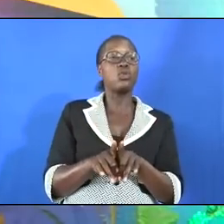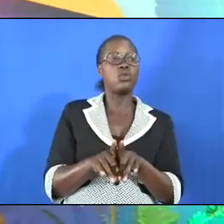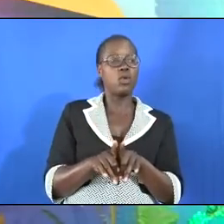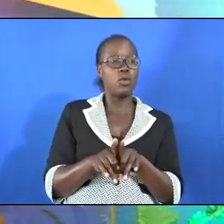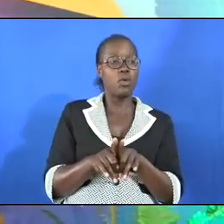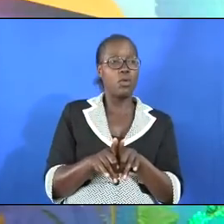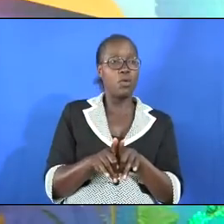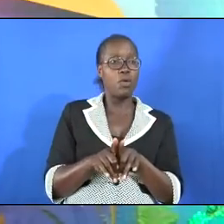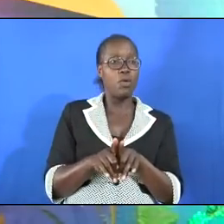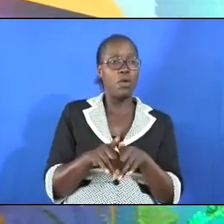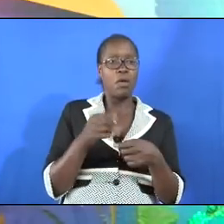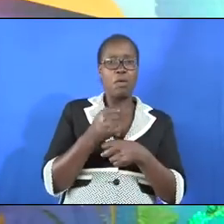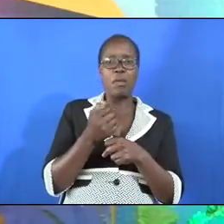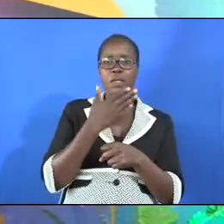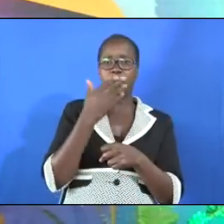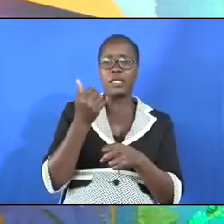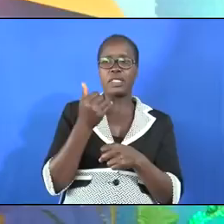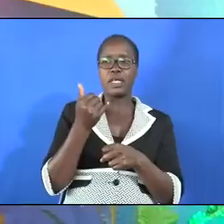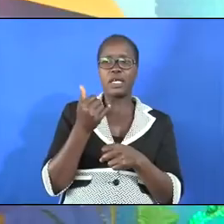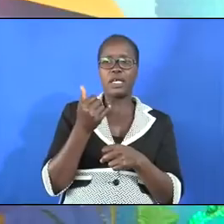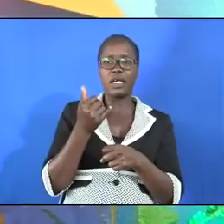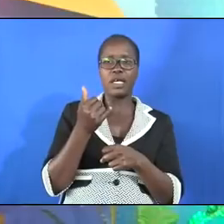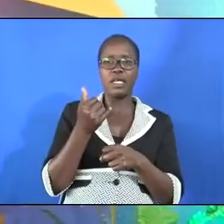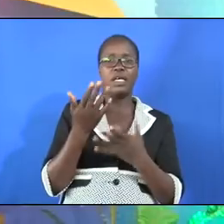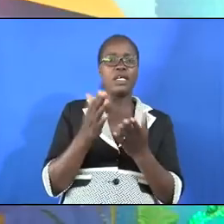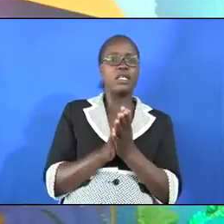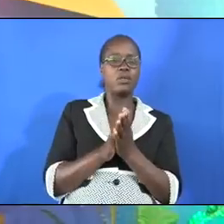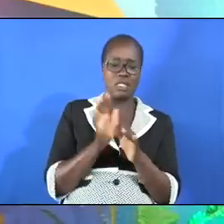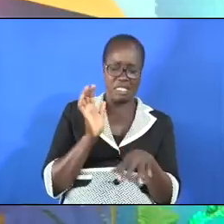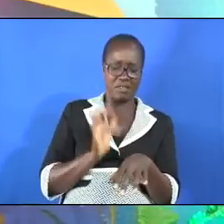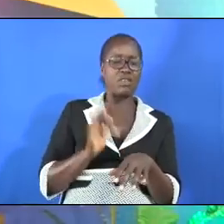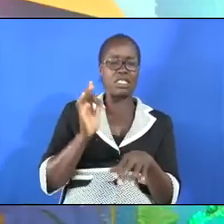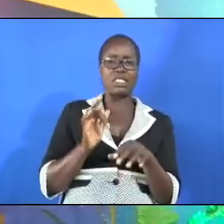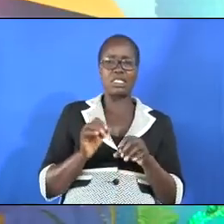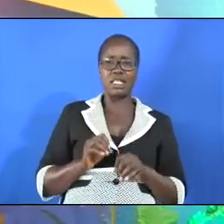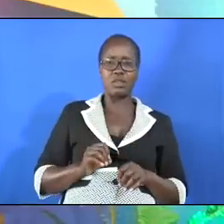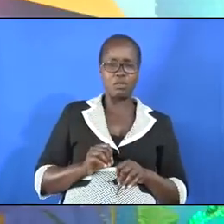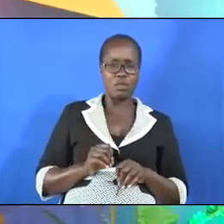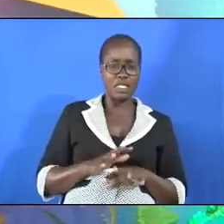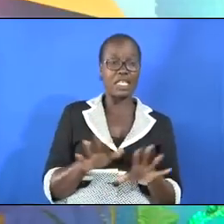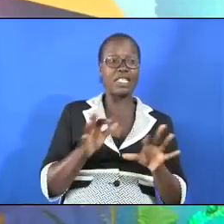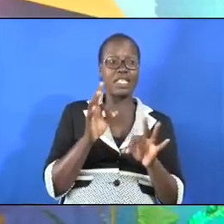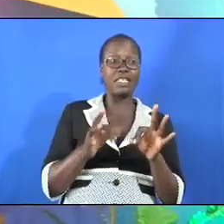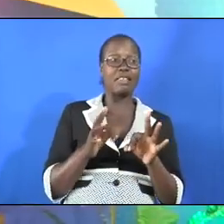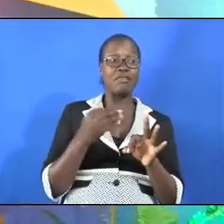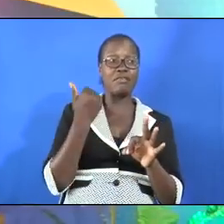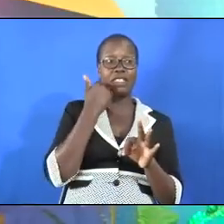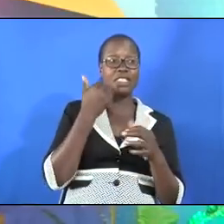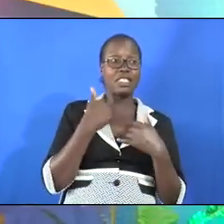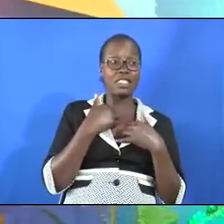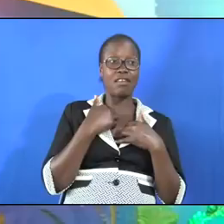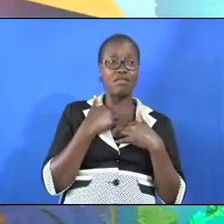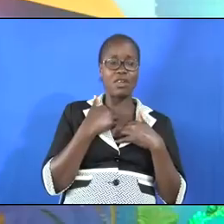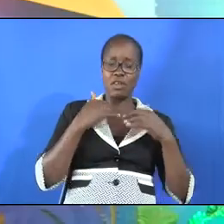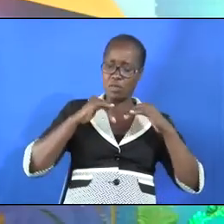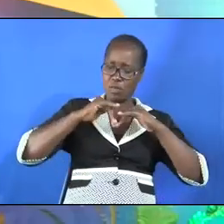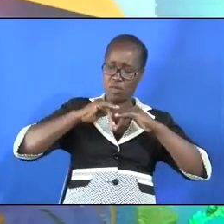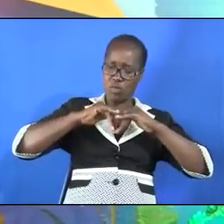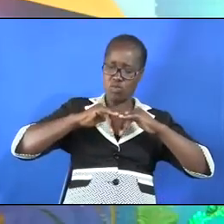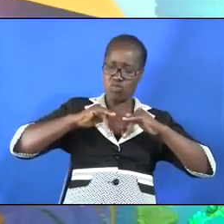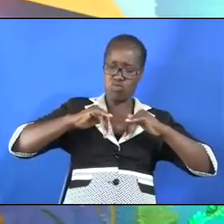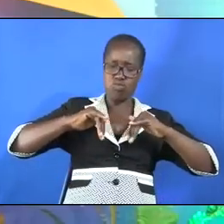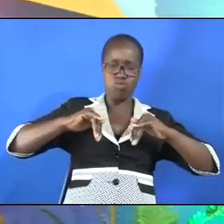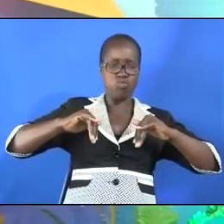made greater by the fact that it was infectious. And one who suffered from it needed to be